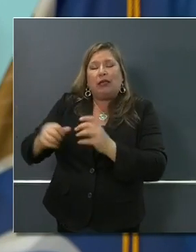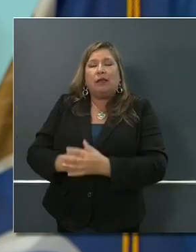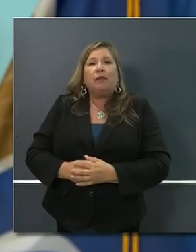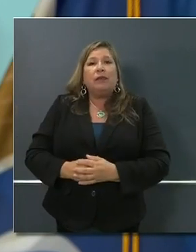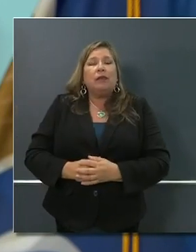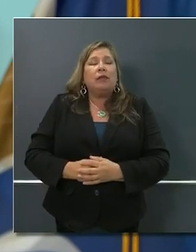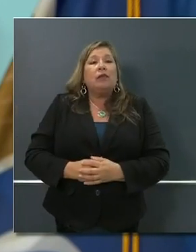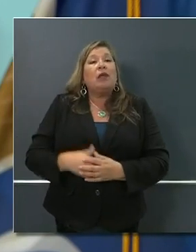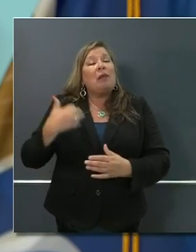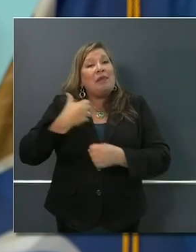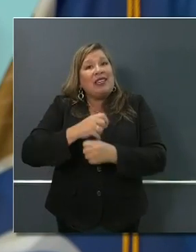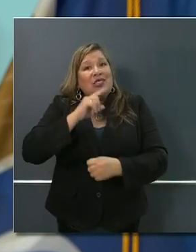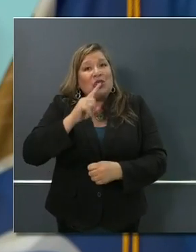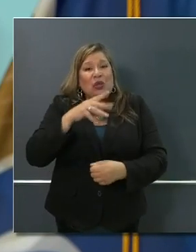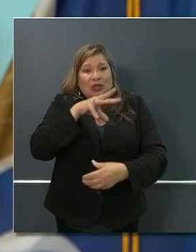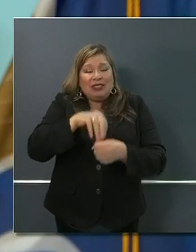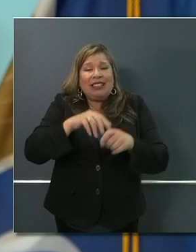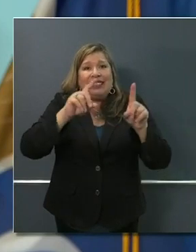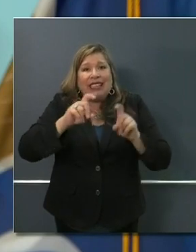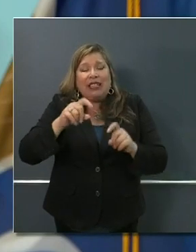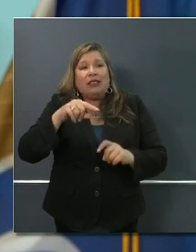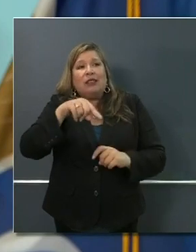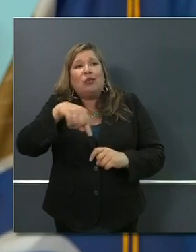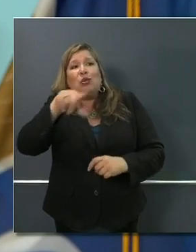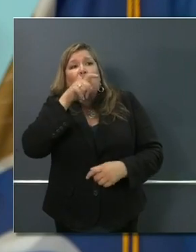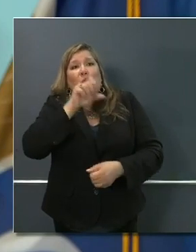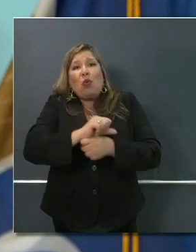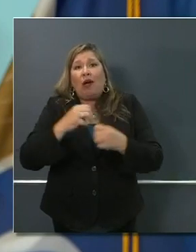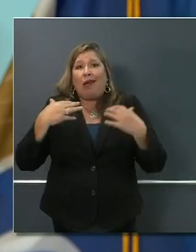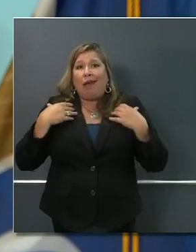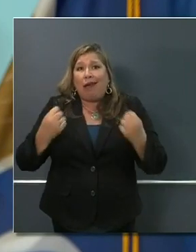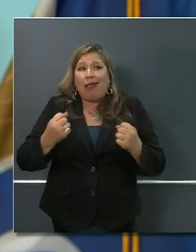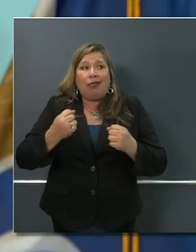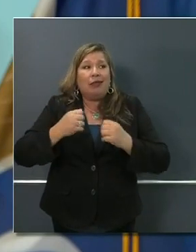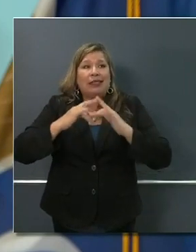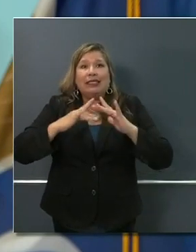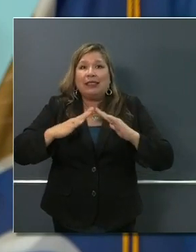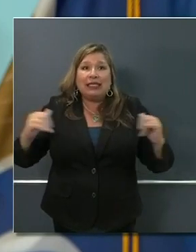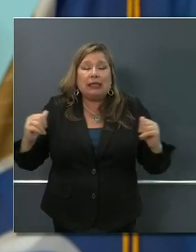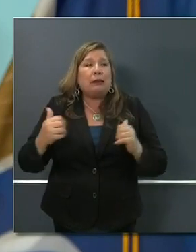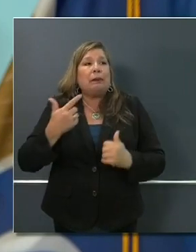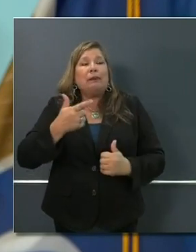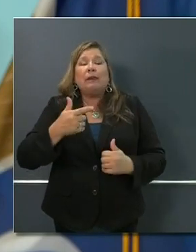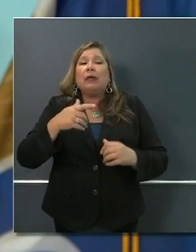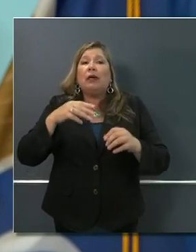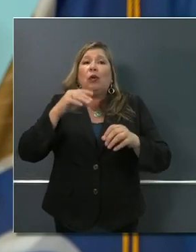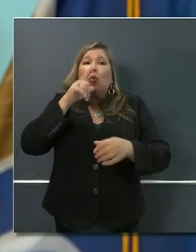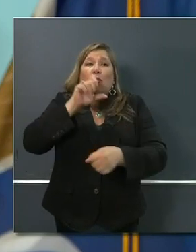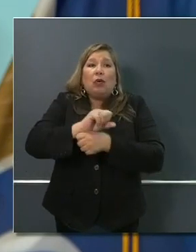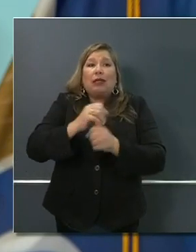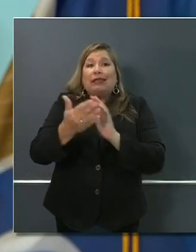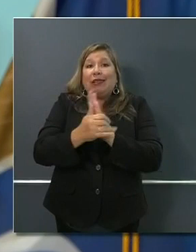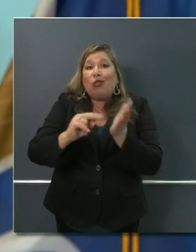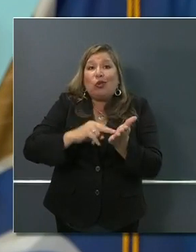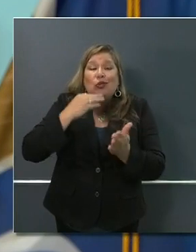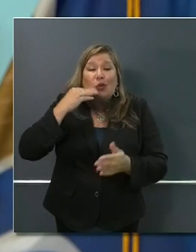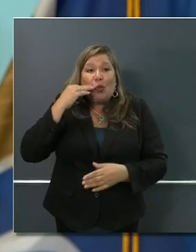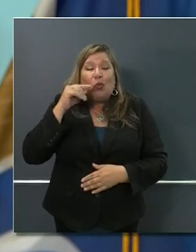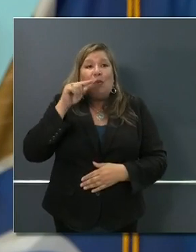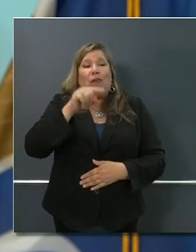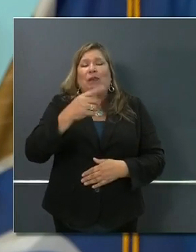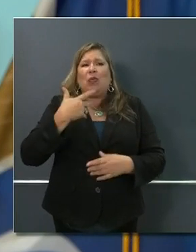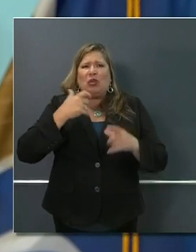including skilled nursing facilities, are prioritized as well. But moving away from the strict symptom-only testing